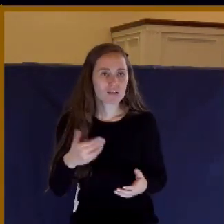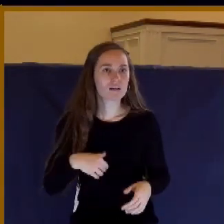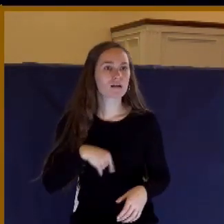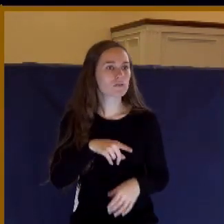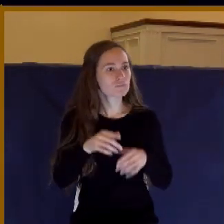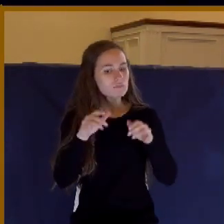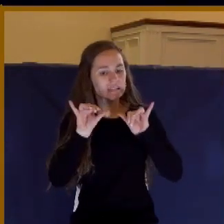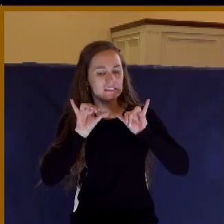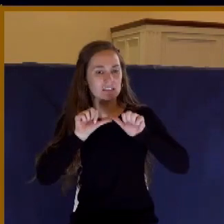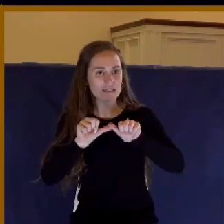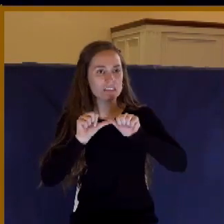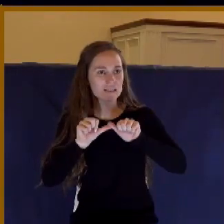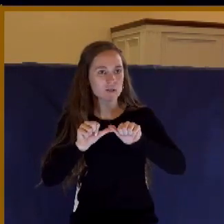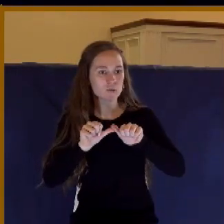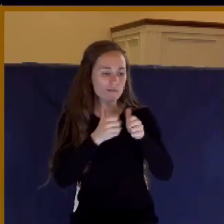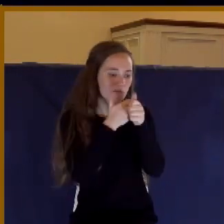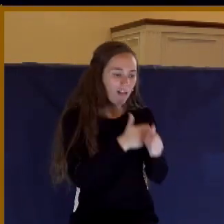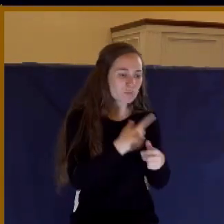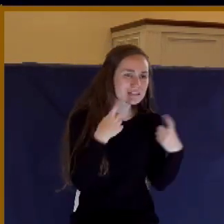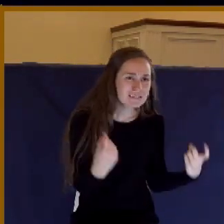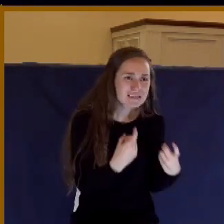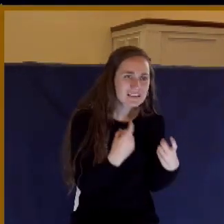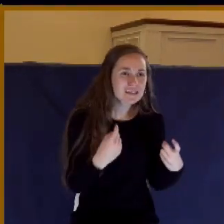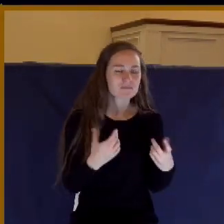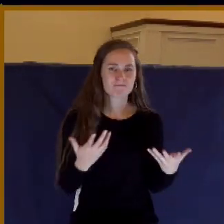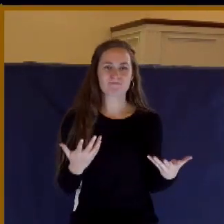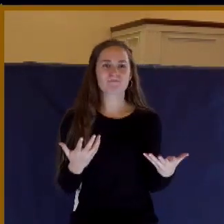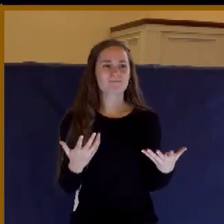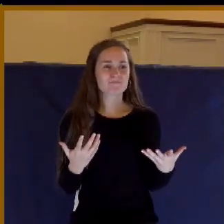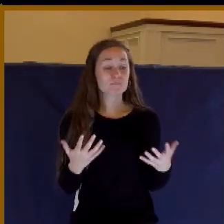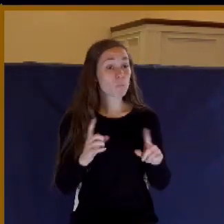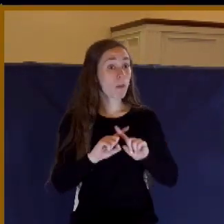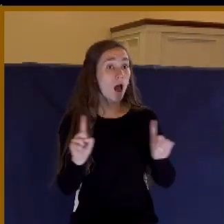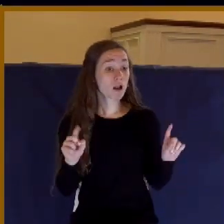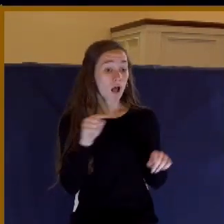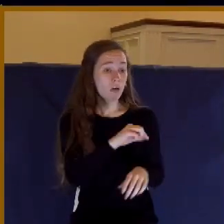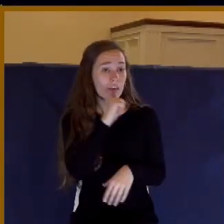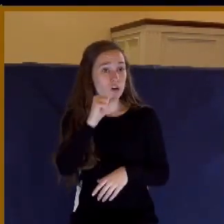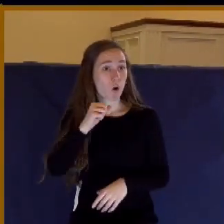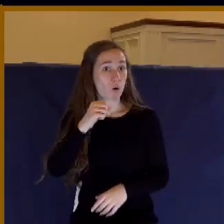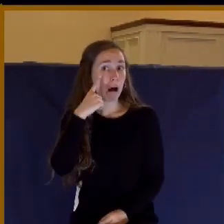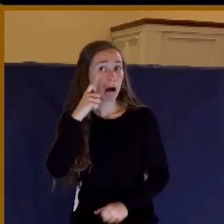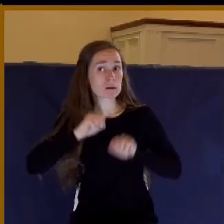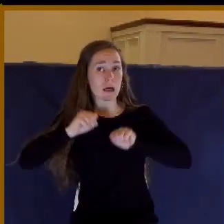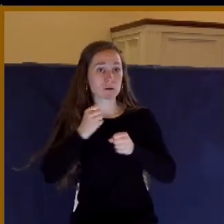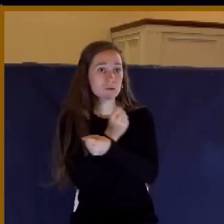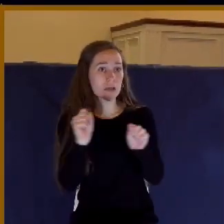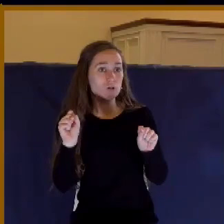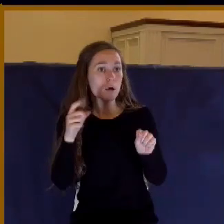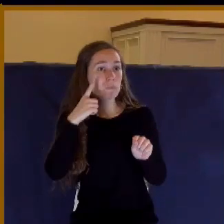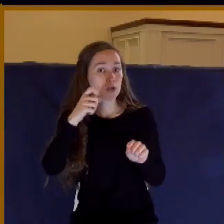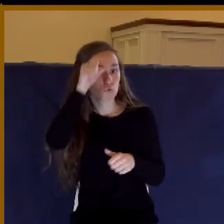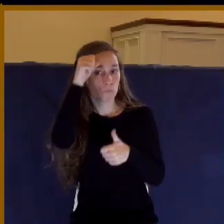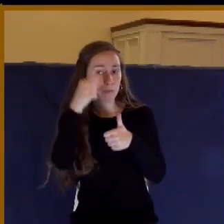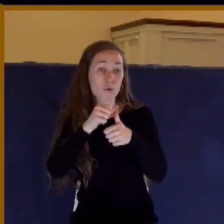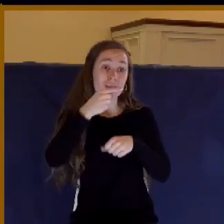continual sin. But they don't doubt their salvation because they remember the date and the time and the place.